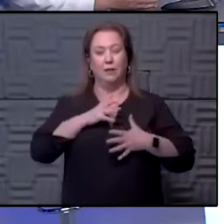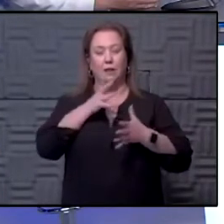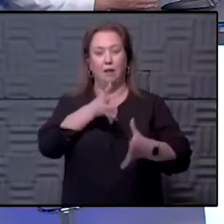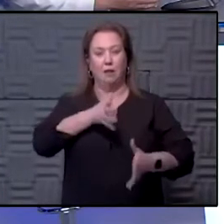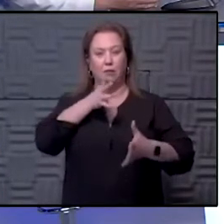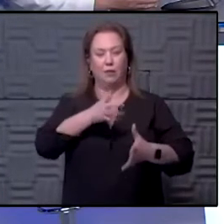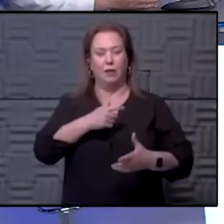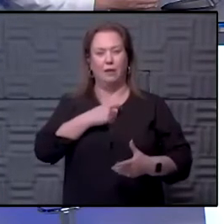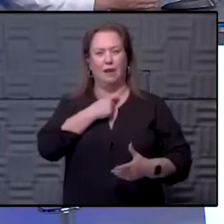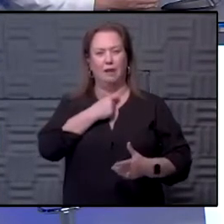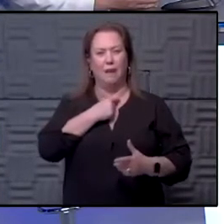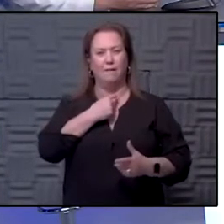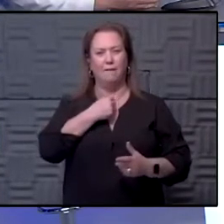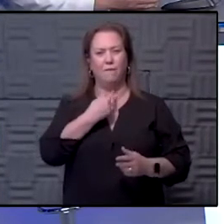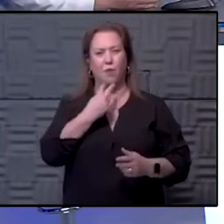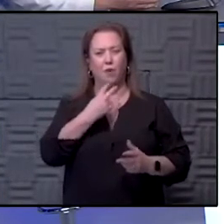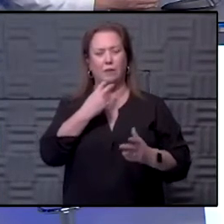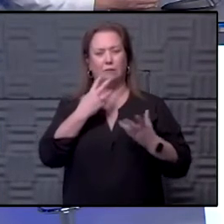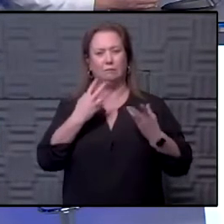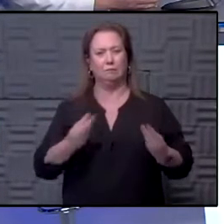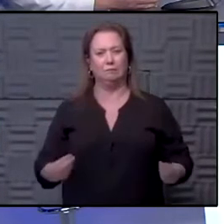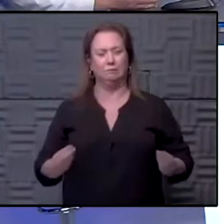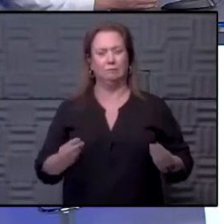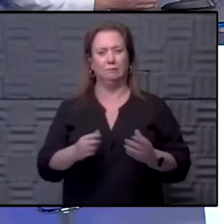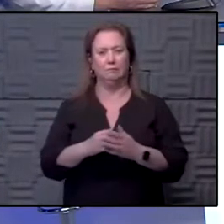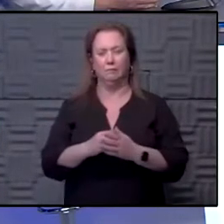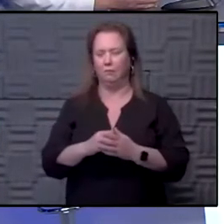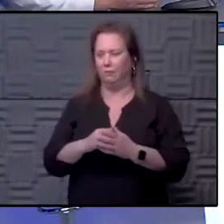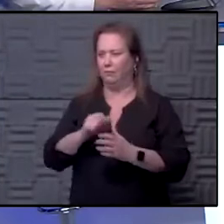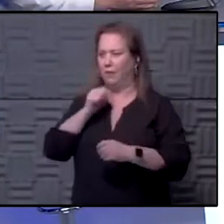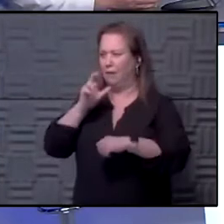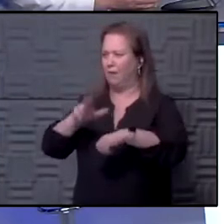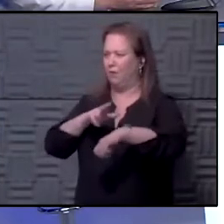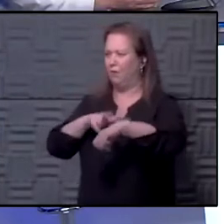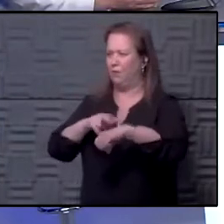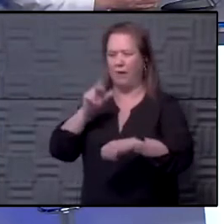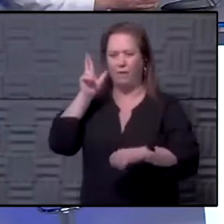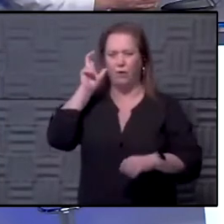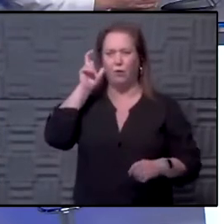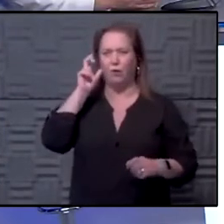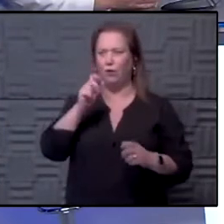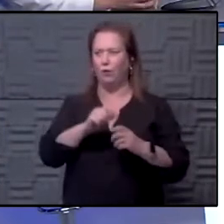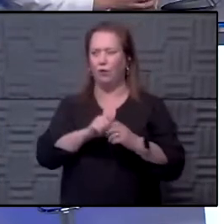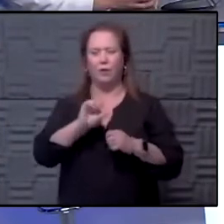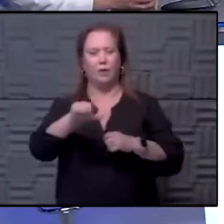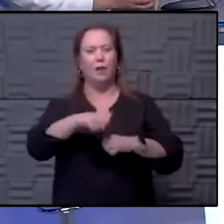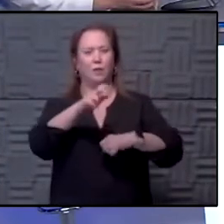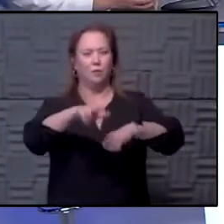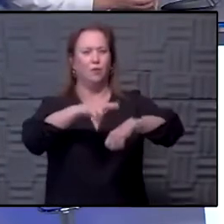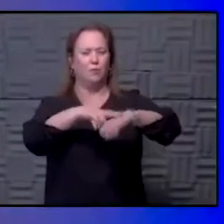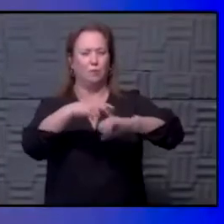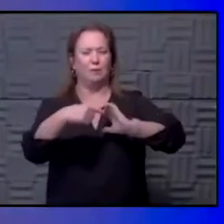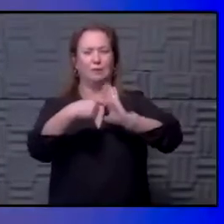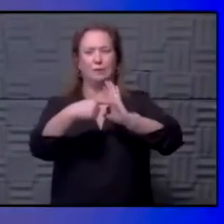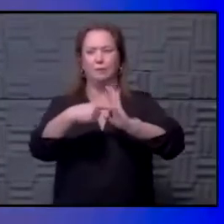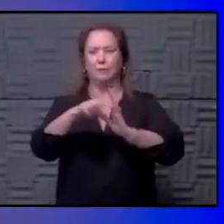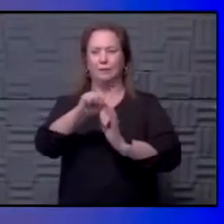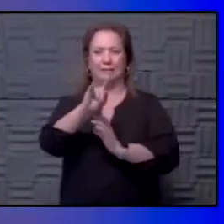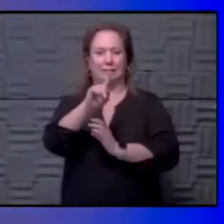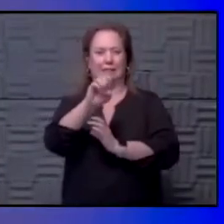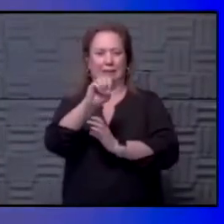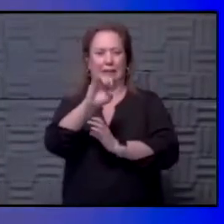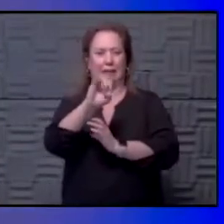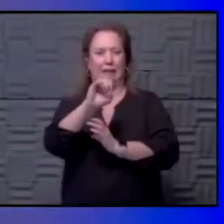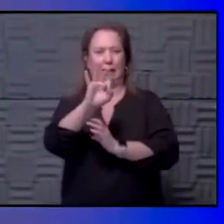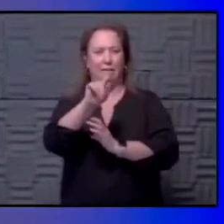voice. Is that normal? I've not heard about the no voice. The other part of the man is all pretty normal. Yeah, those are pretty common